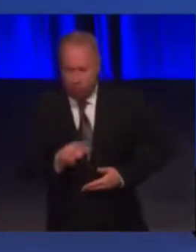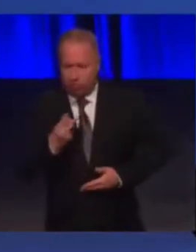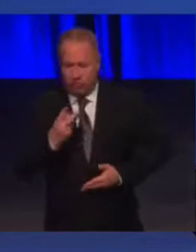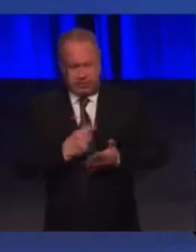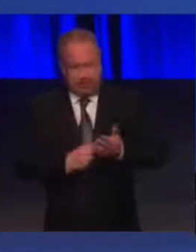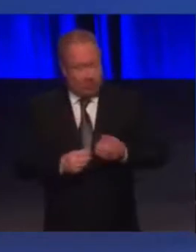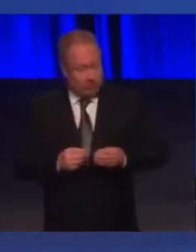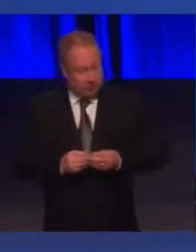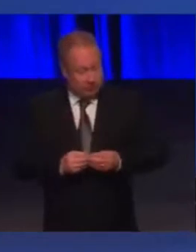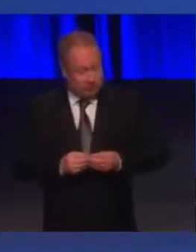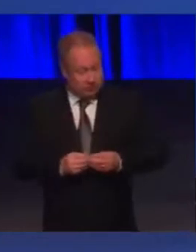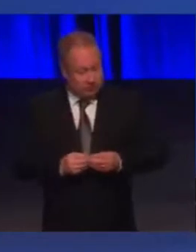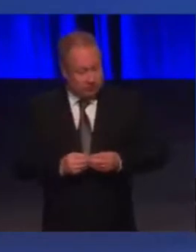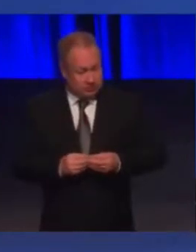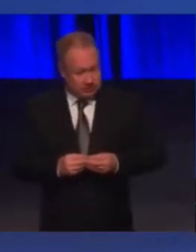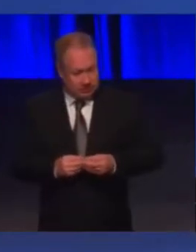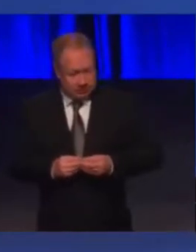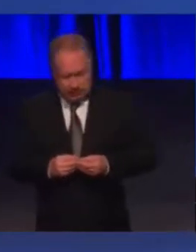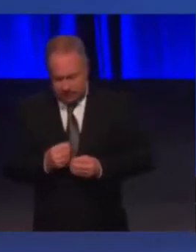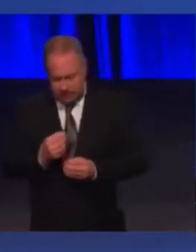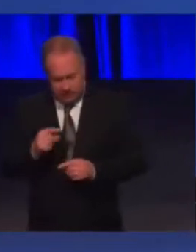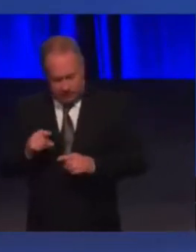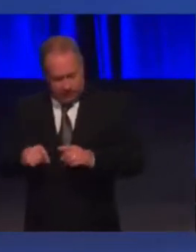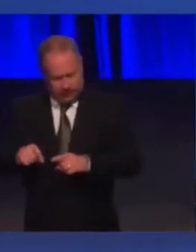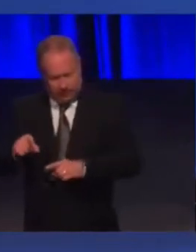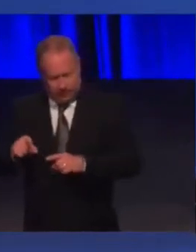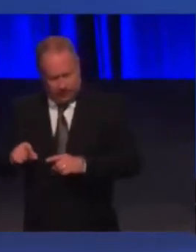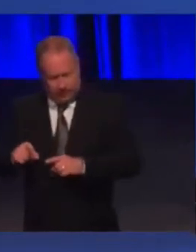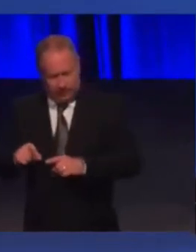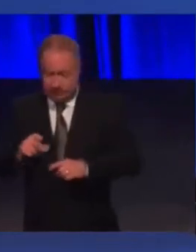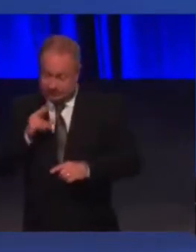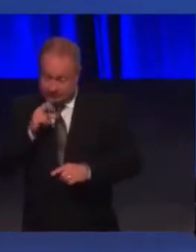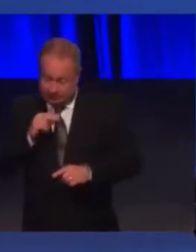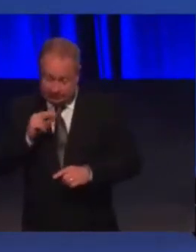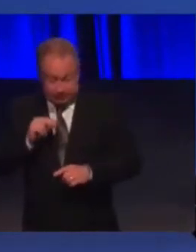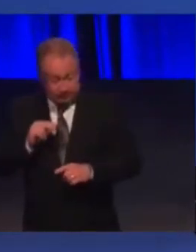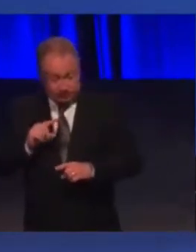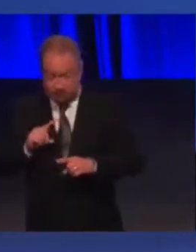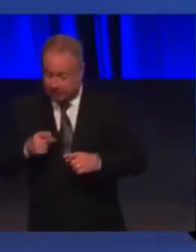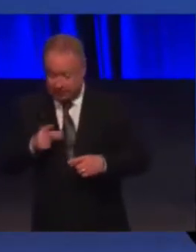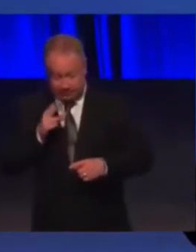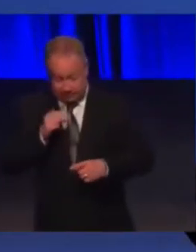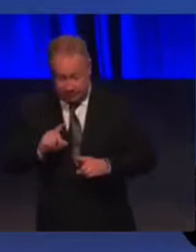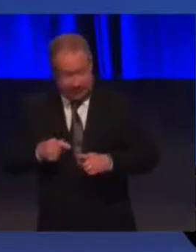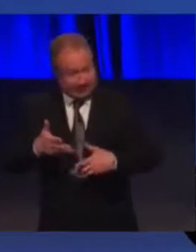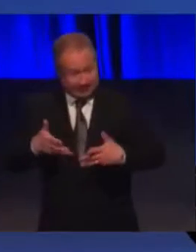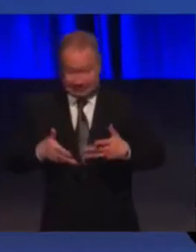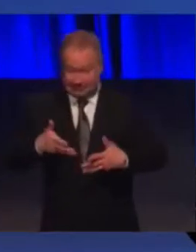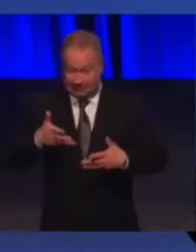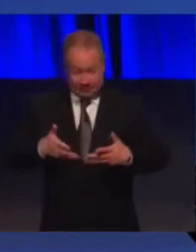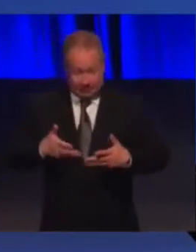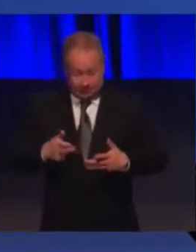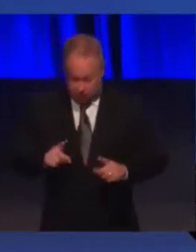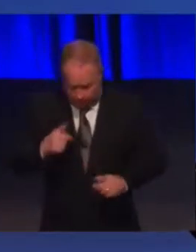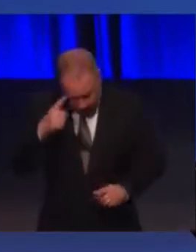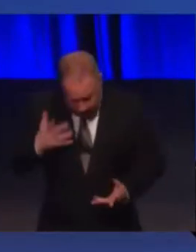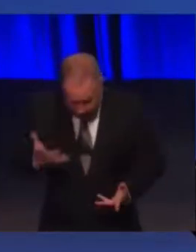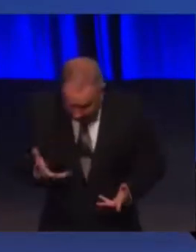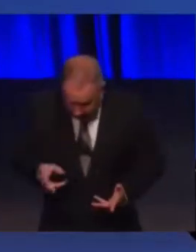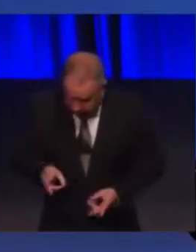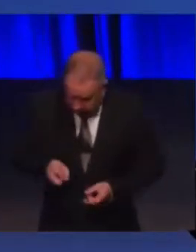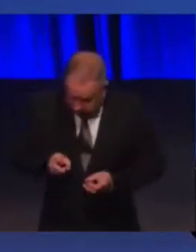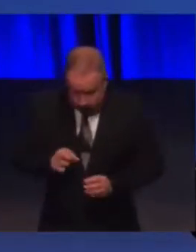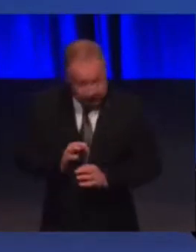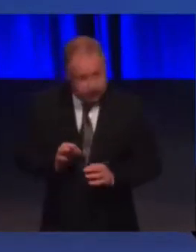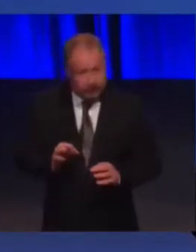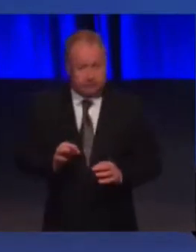He has microcephaly, no verbal speech and he can't sign either so he can't tell us what he's thinking. He